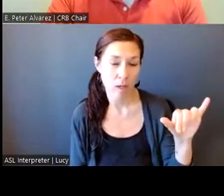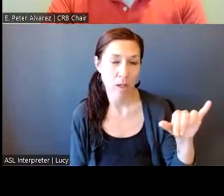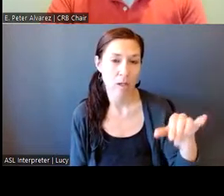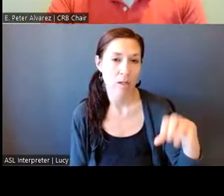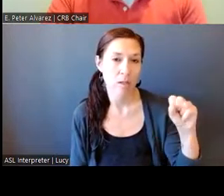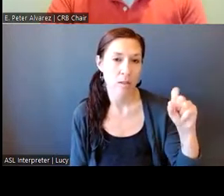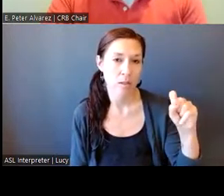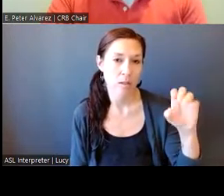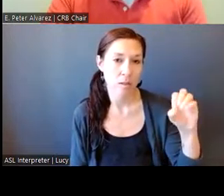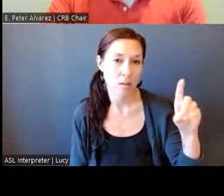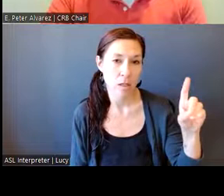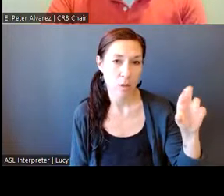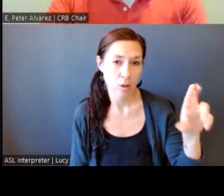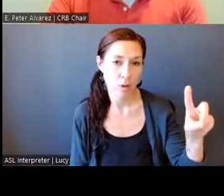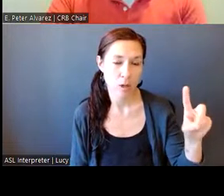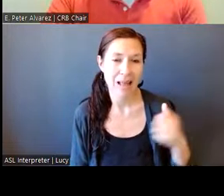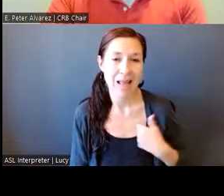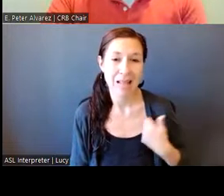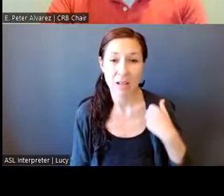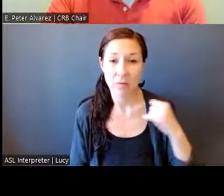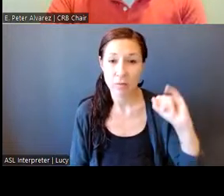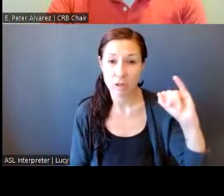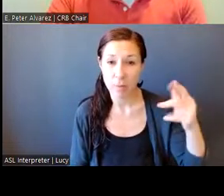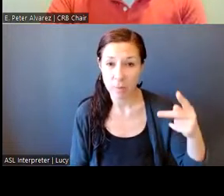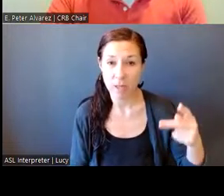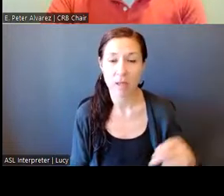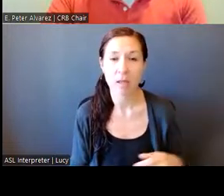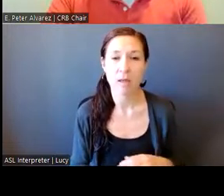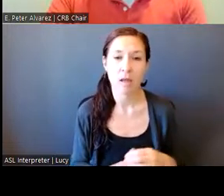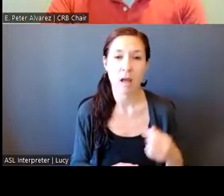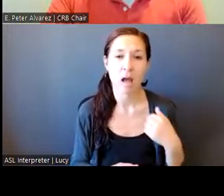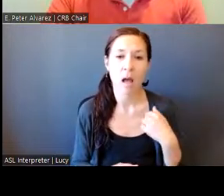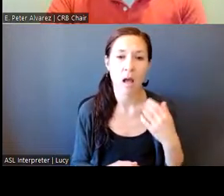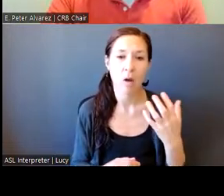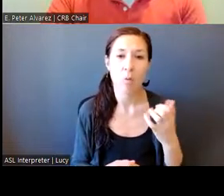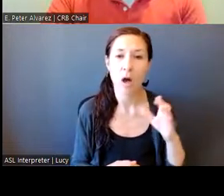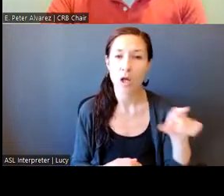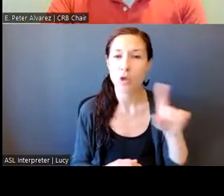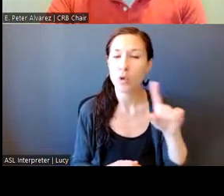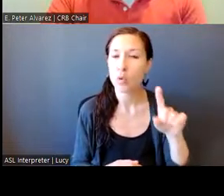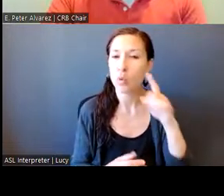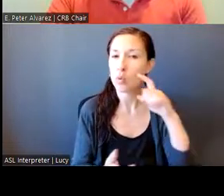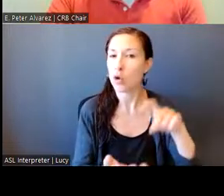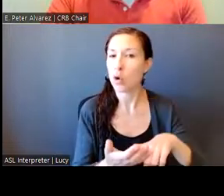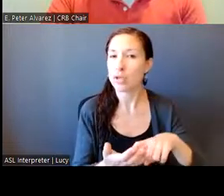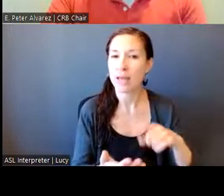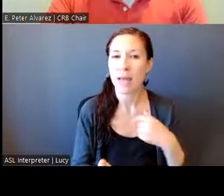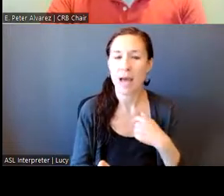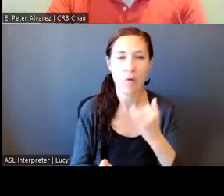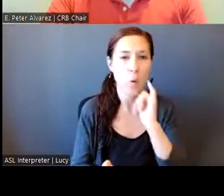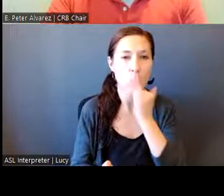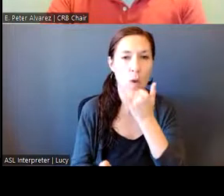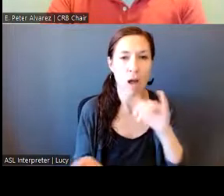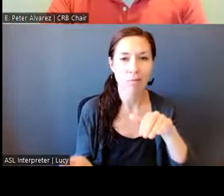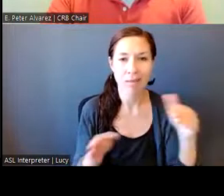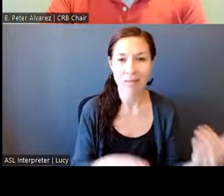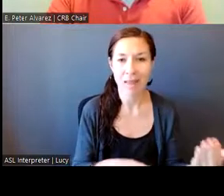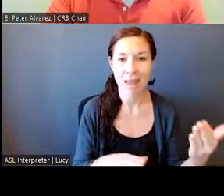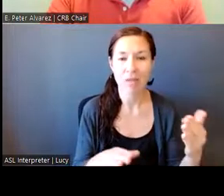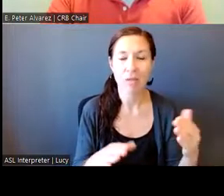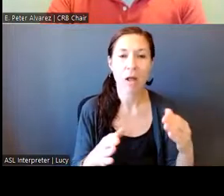I want to draw your attention to a wrongful death suit going to federal court next Wednesday.